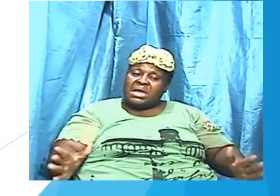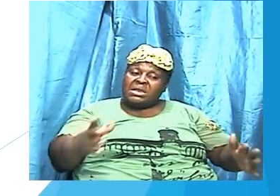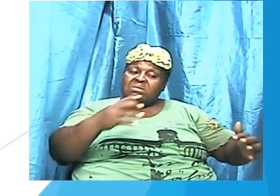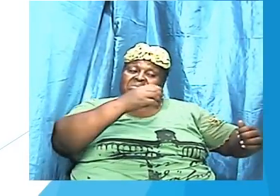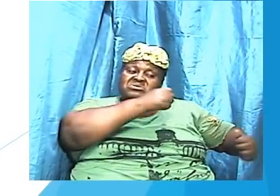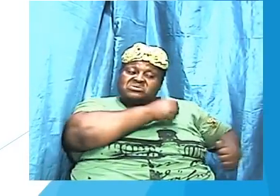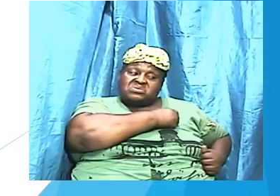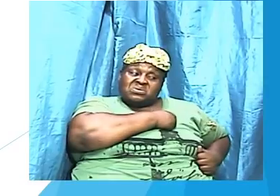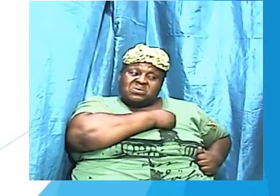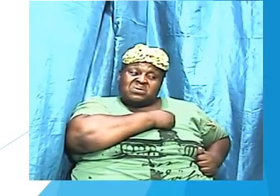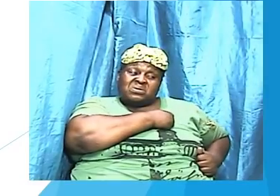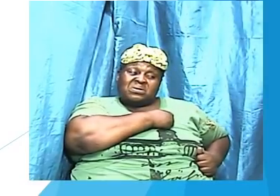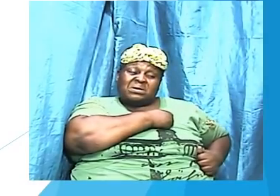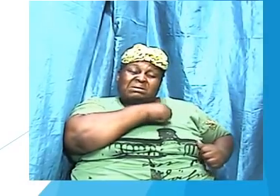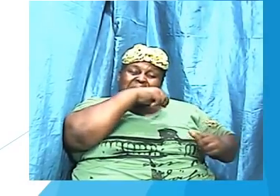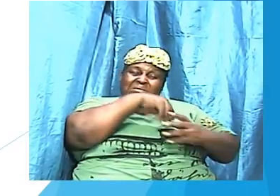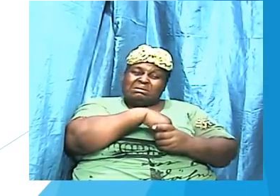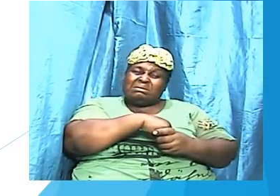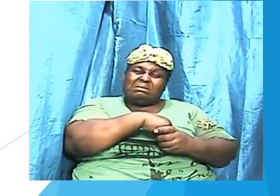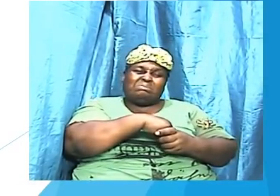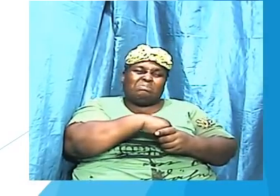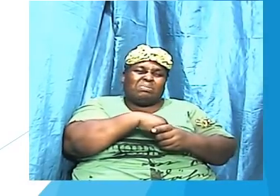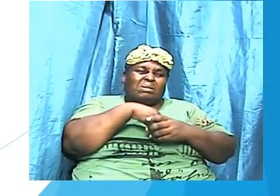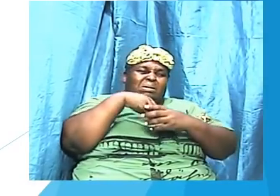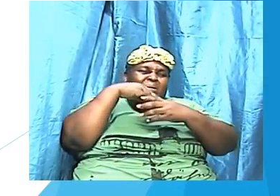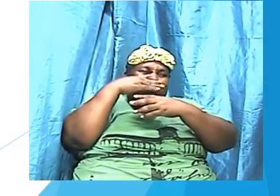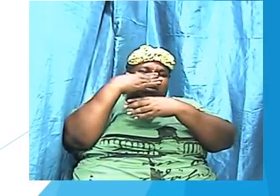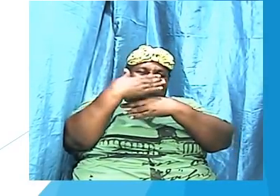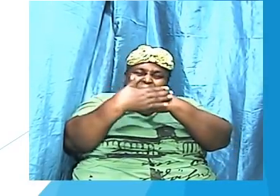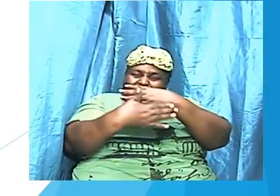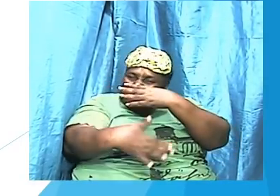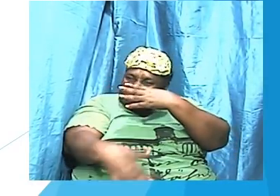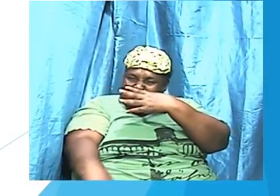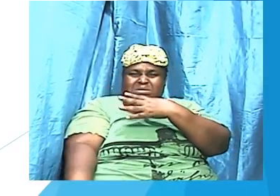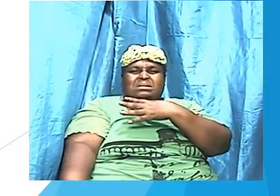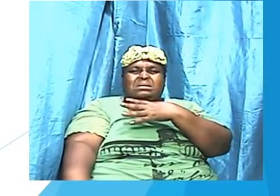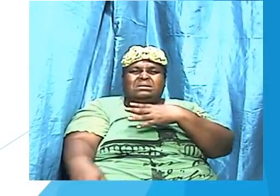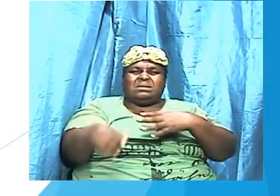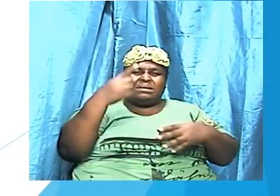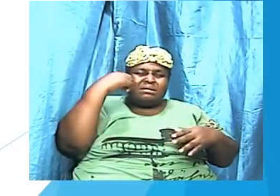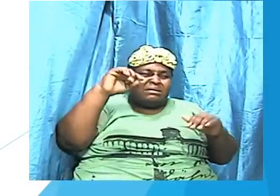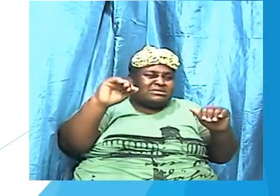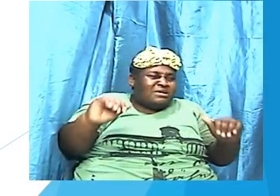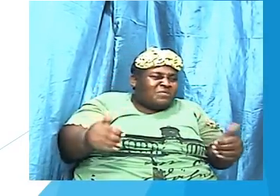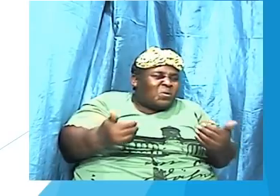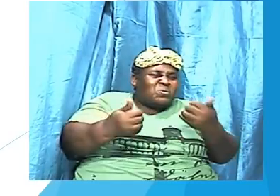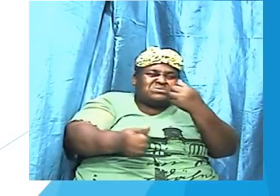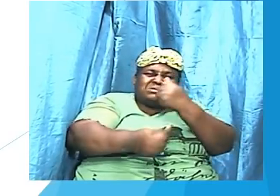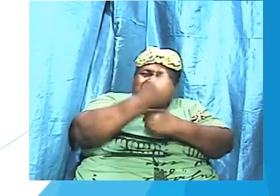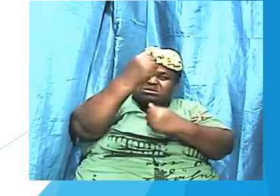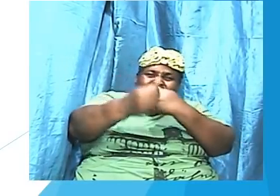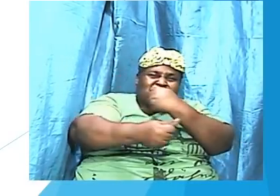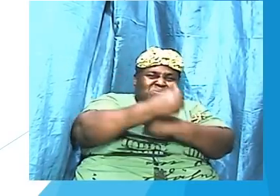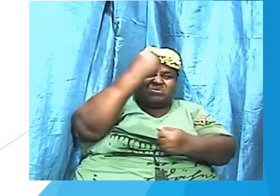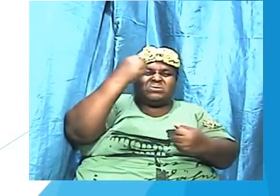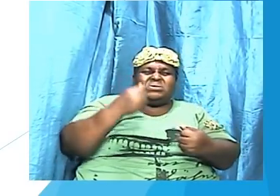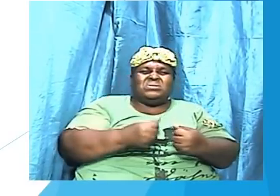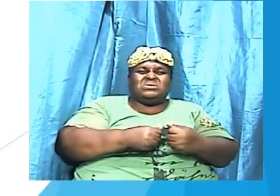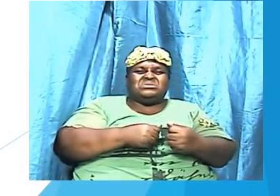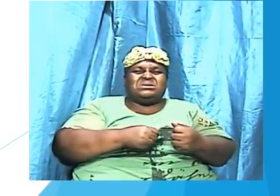in a pool of blood because of how dangerous how vicious